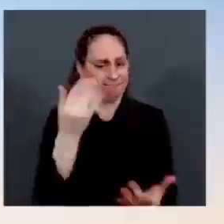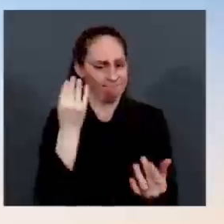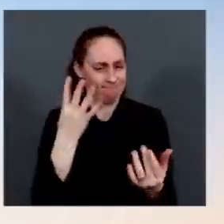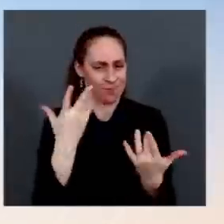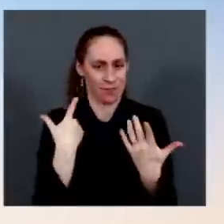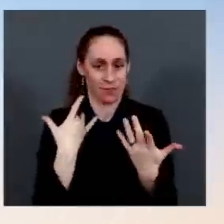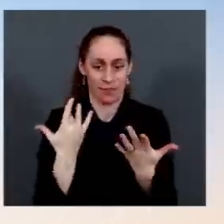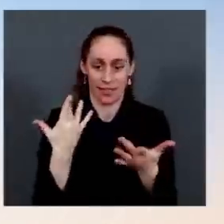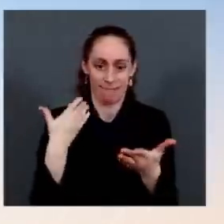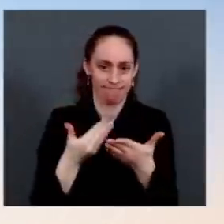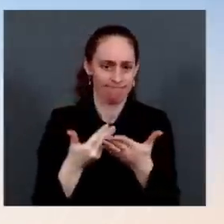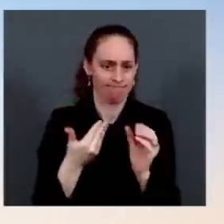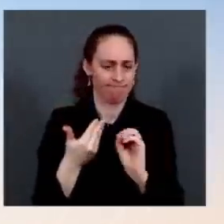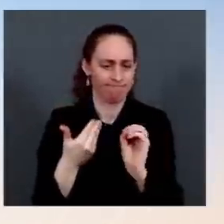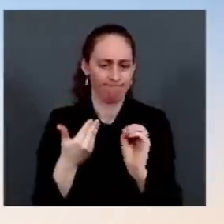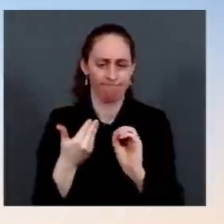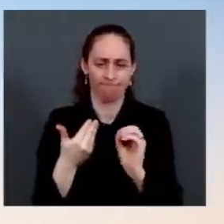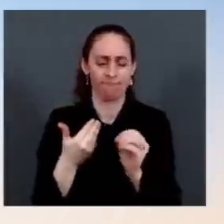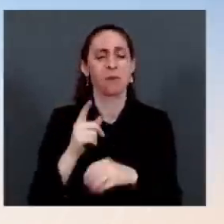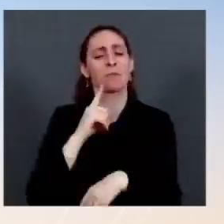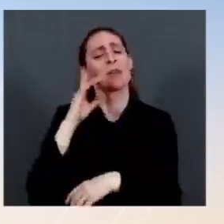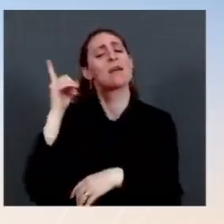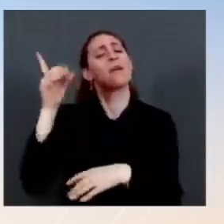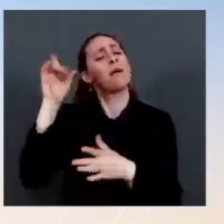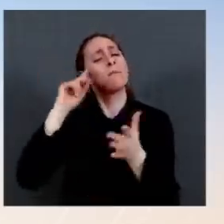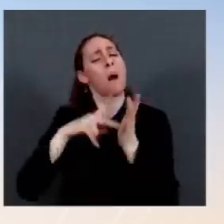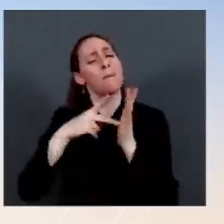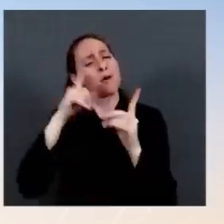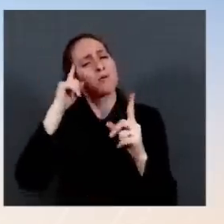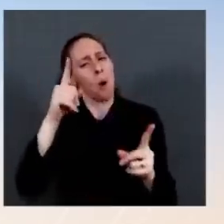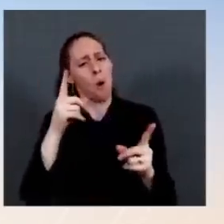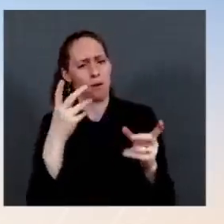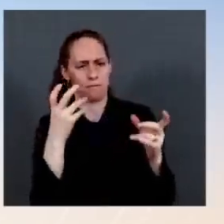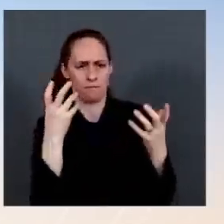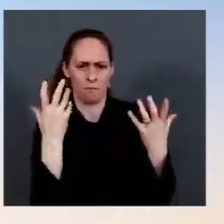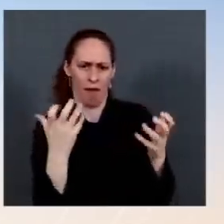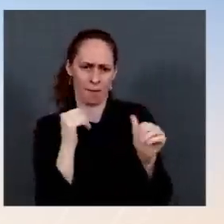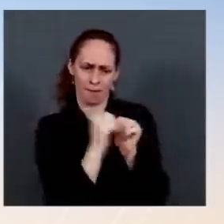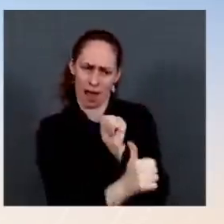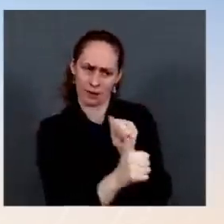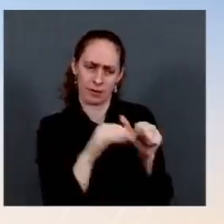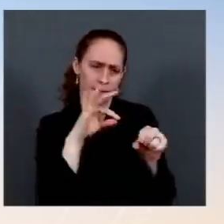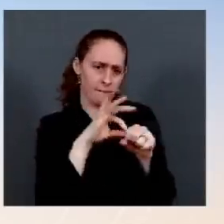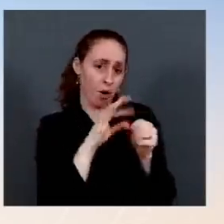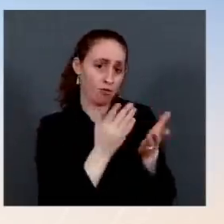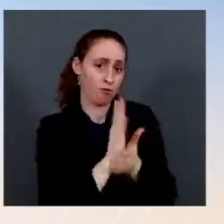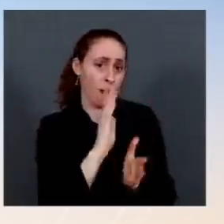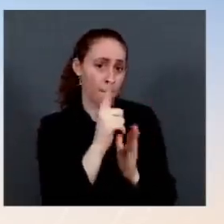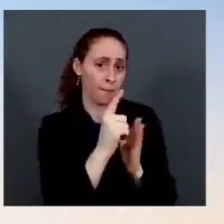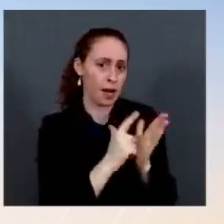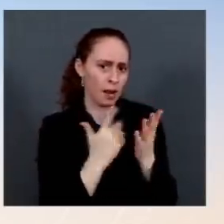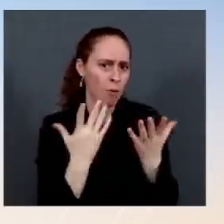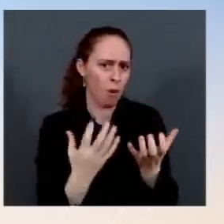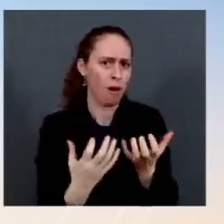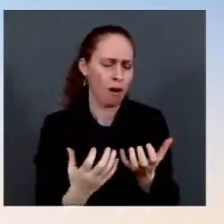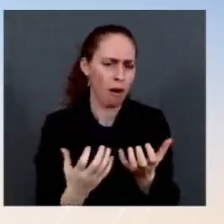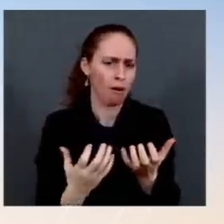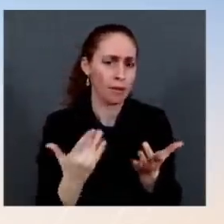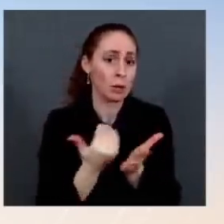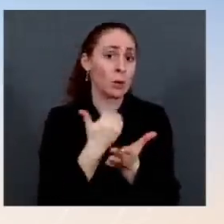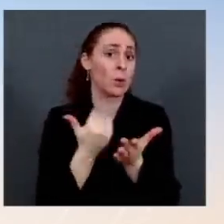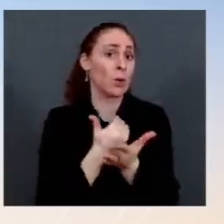passed and signed into law. The Press, question. Any response to the revelations that GOP lawmakers